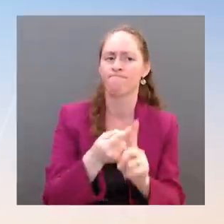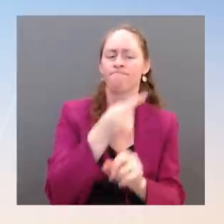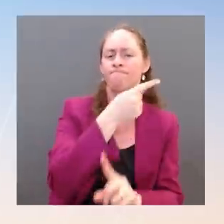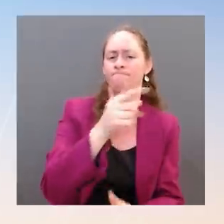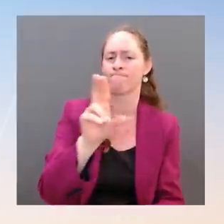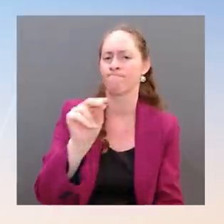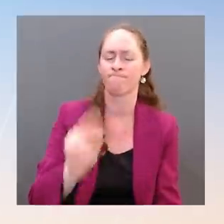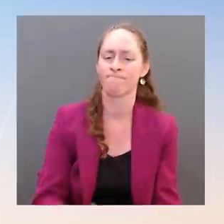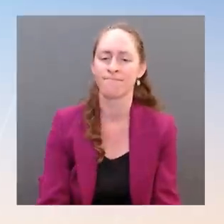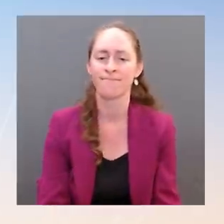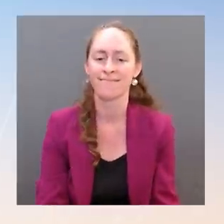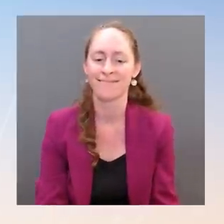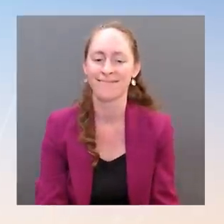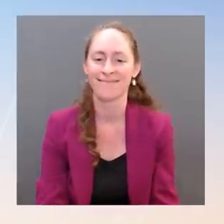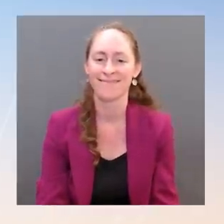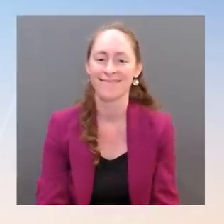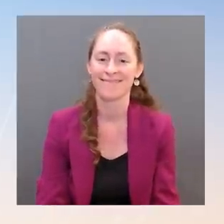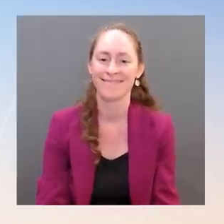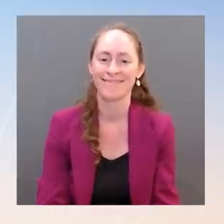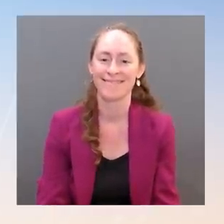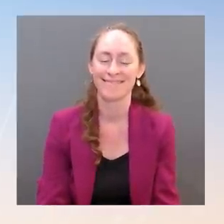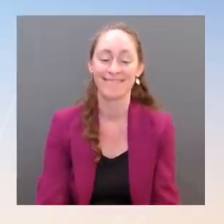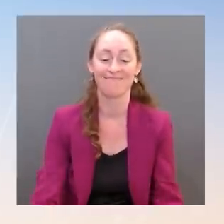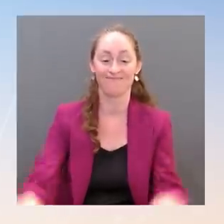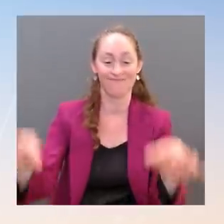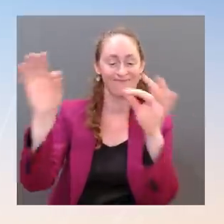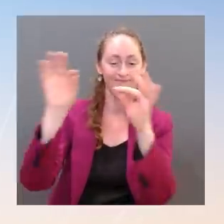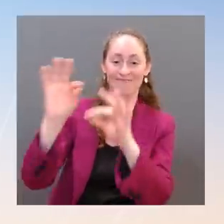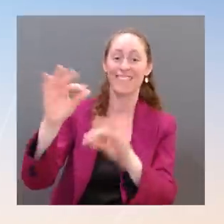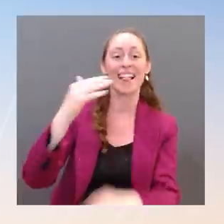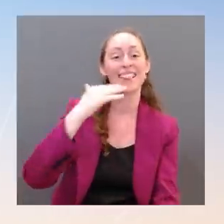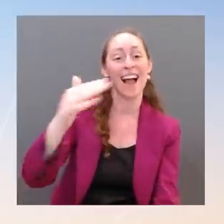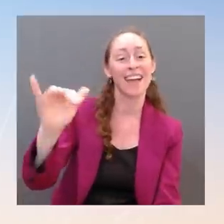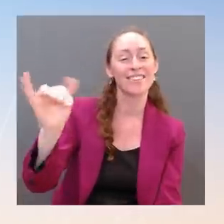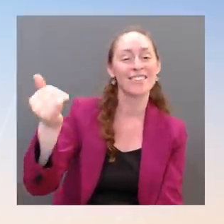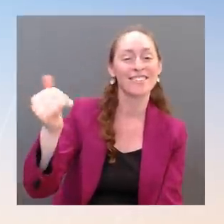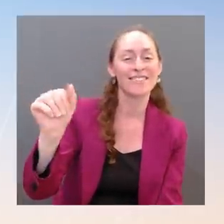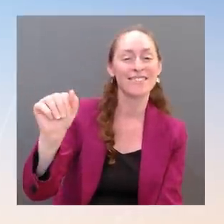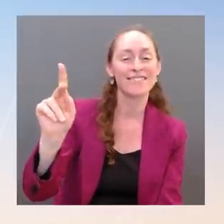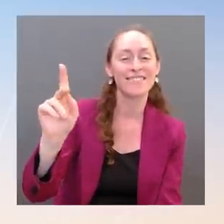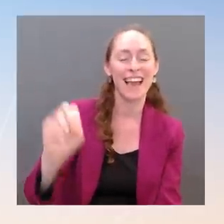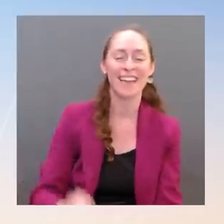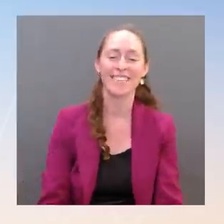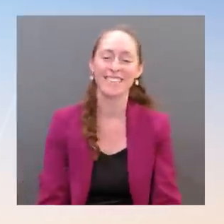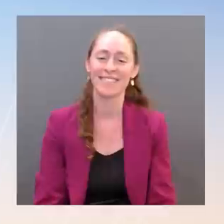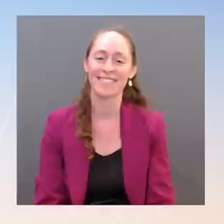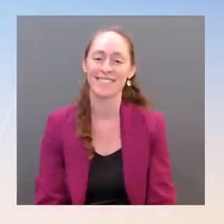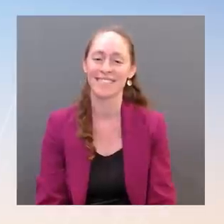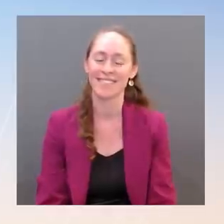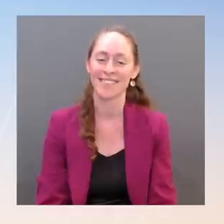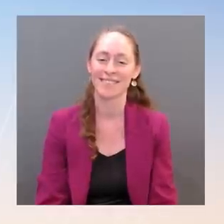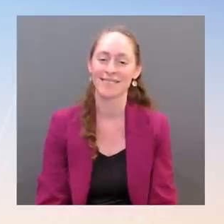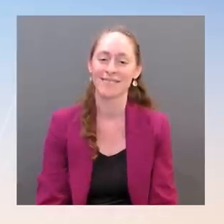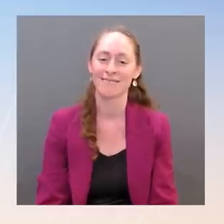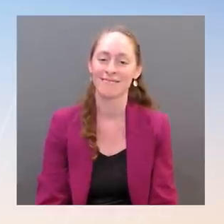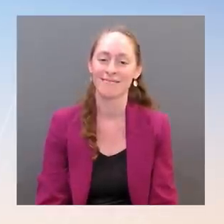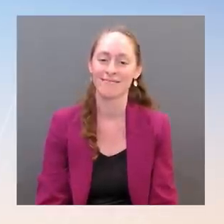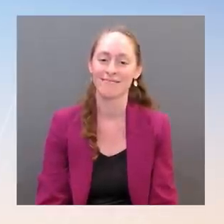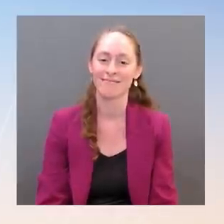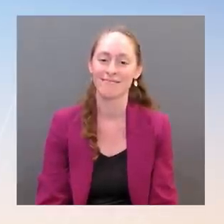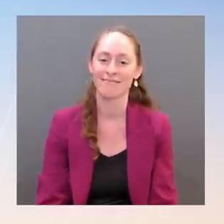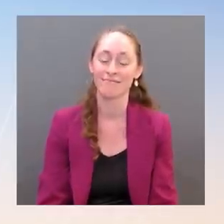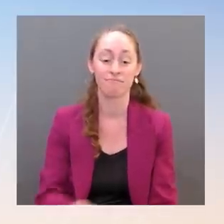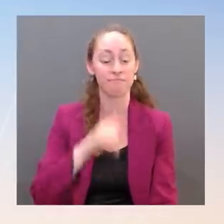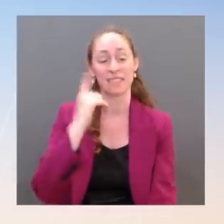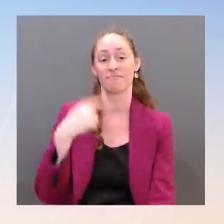love Jake. Thank you so much for your patience. And I have one topper, and then we'll get to it. Okay. The Senate took